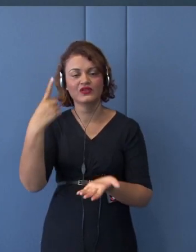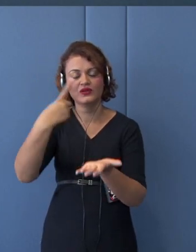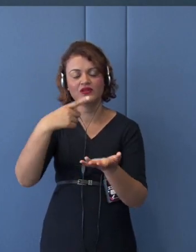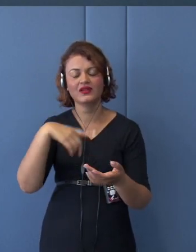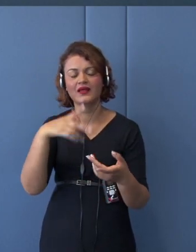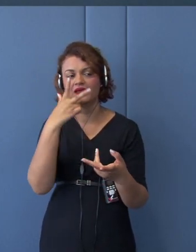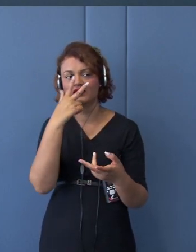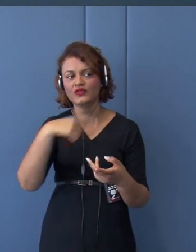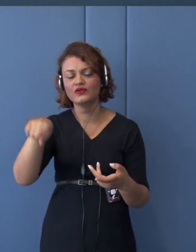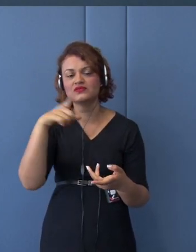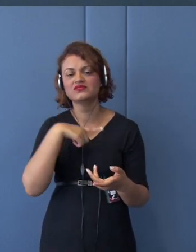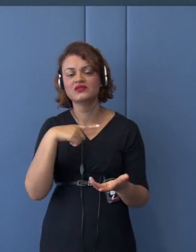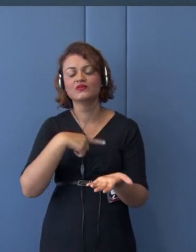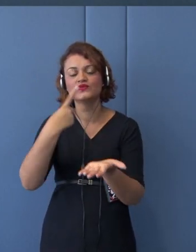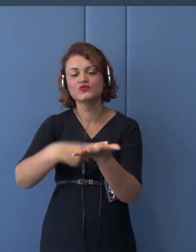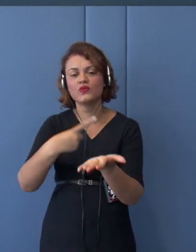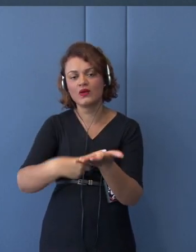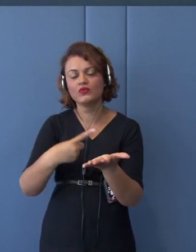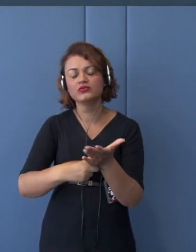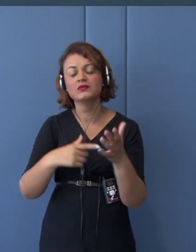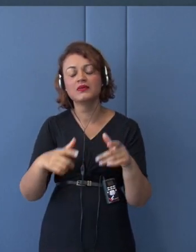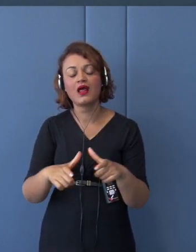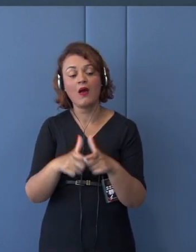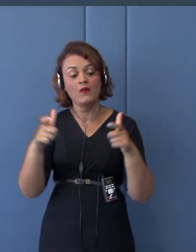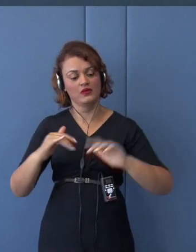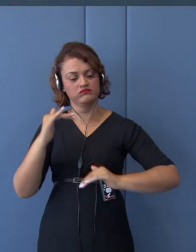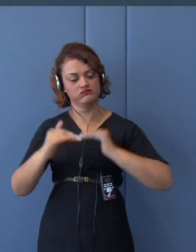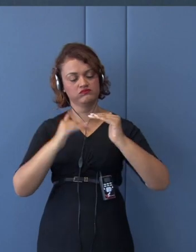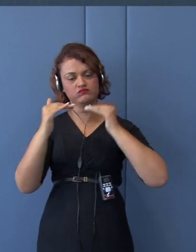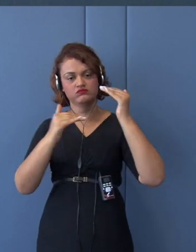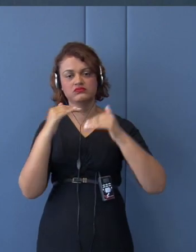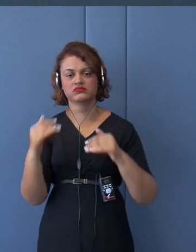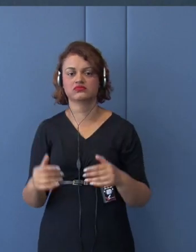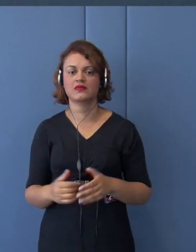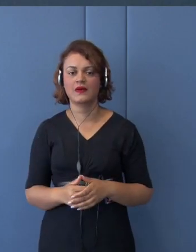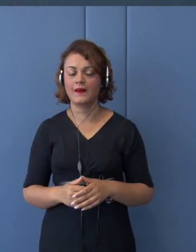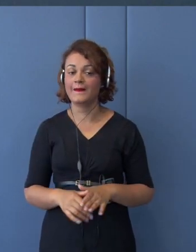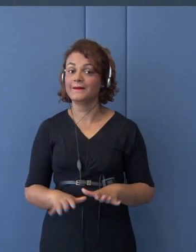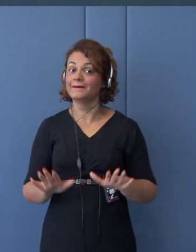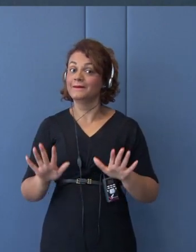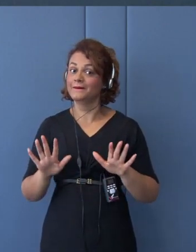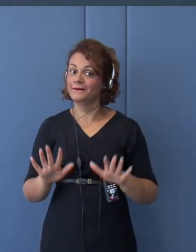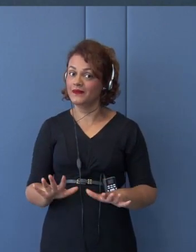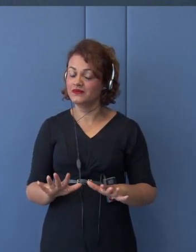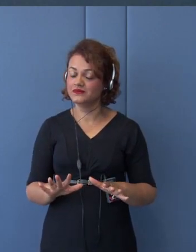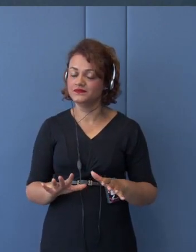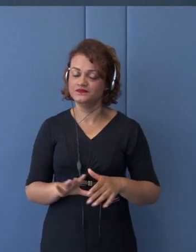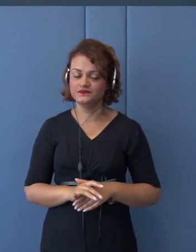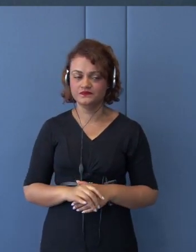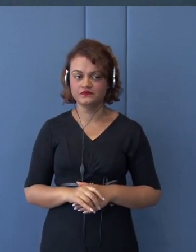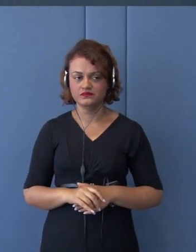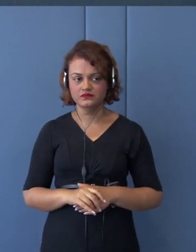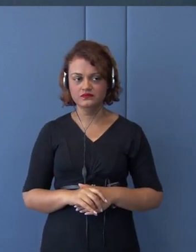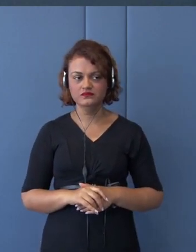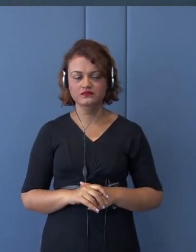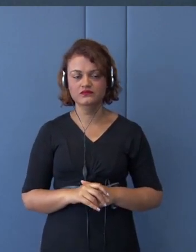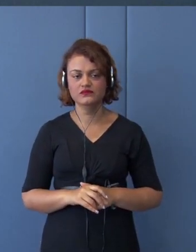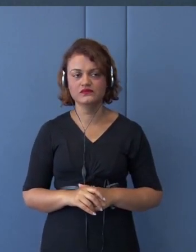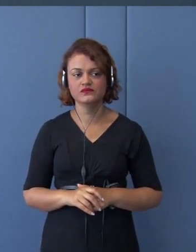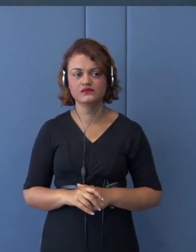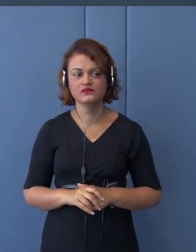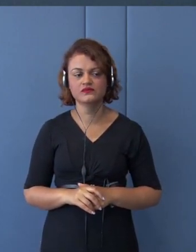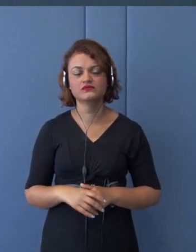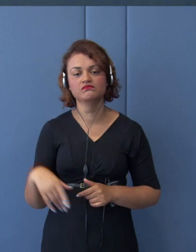foreseen. And on the other hand, for the TPP, that is more